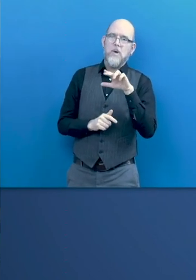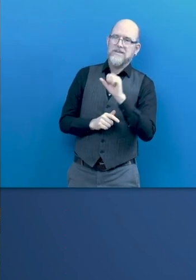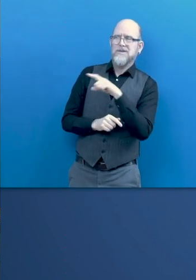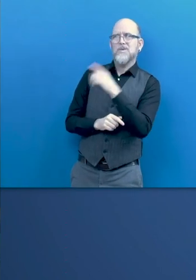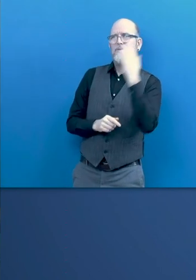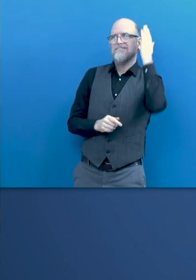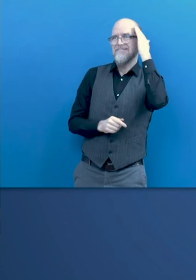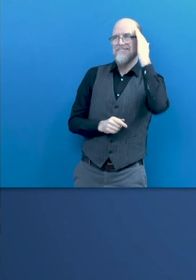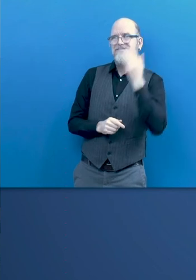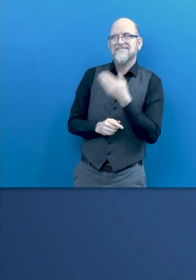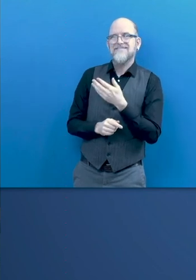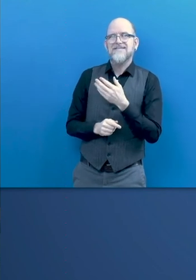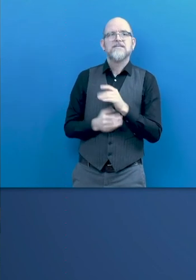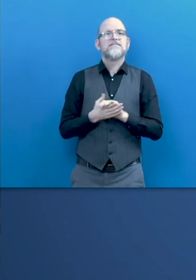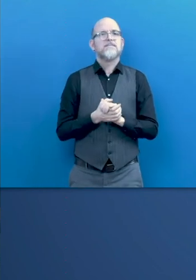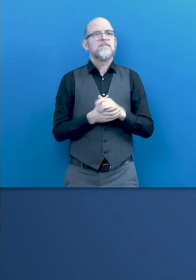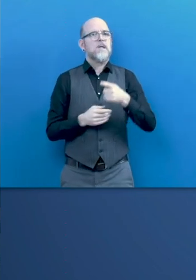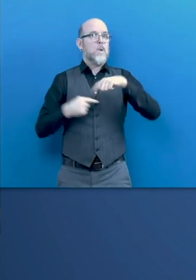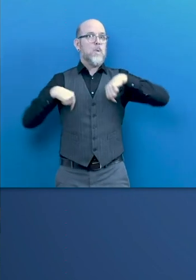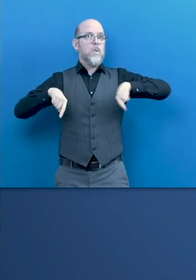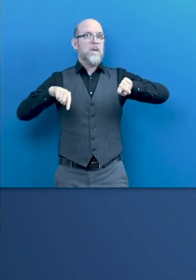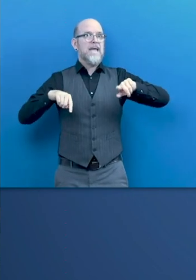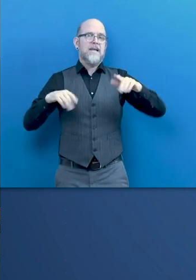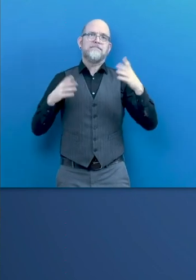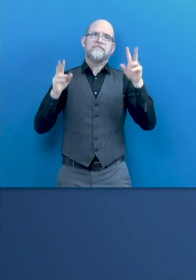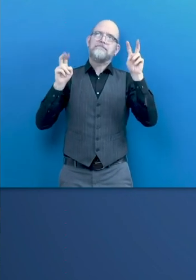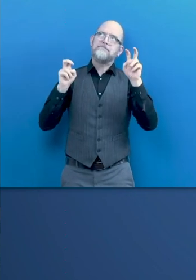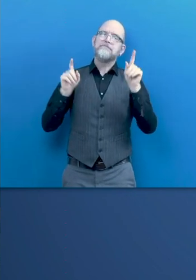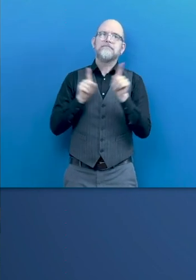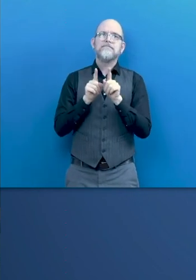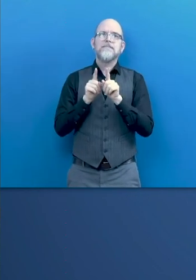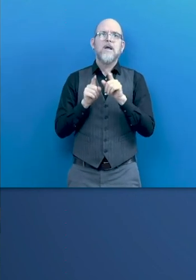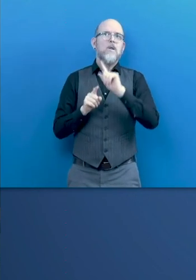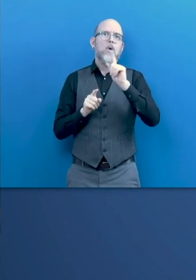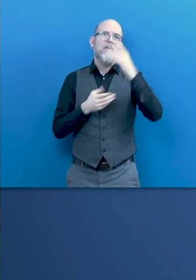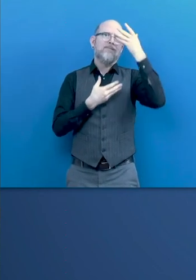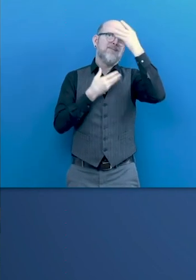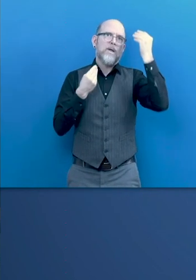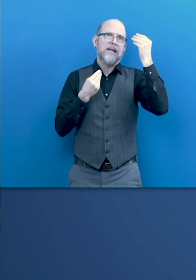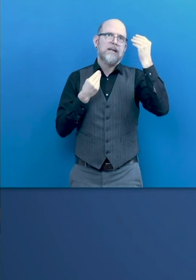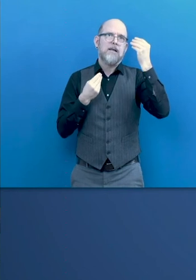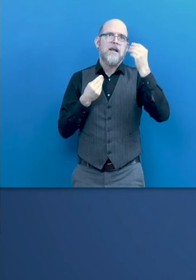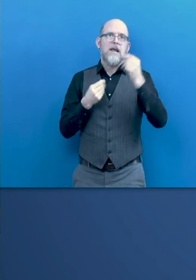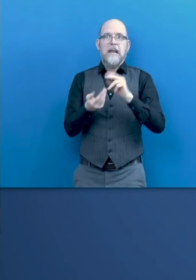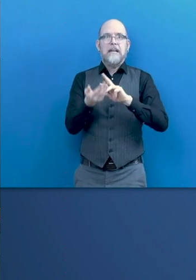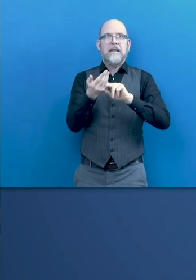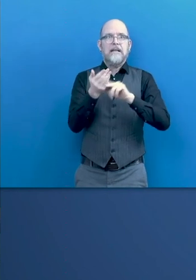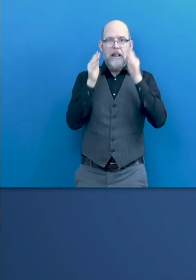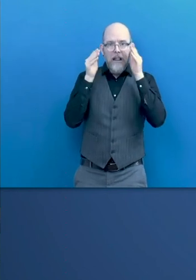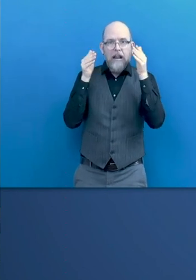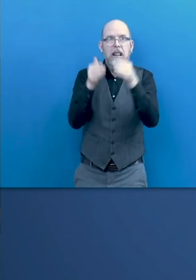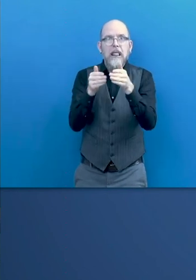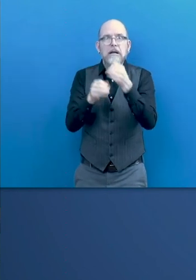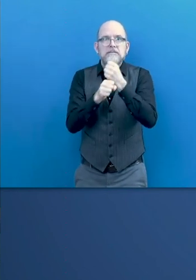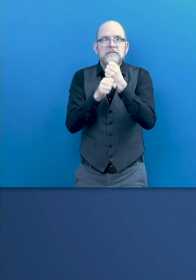don't only live digital, so you can have an accessible Internet, but you also need to be able to have an accessible front building